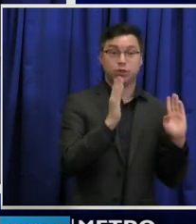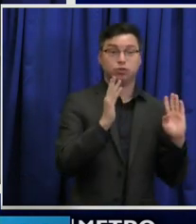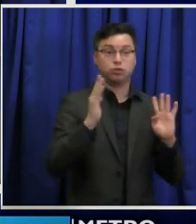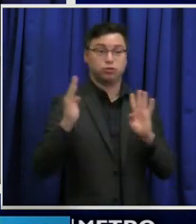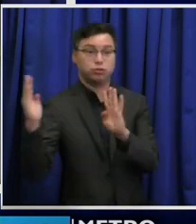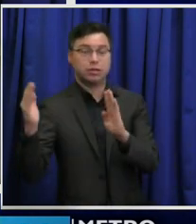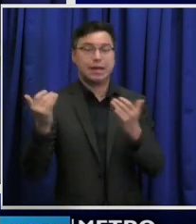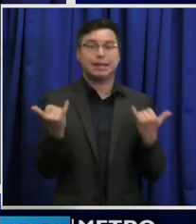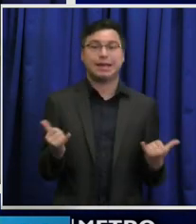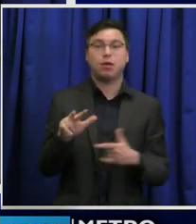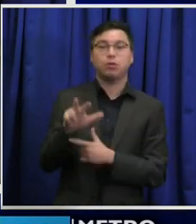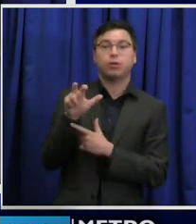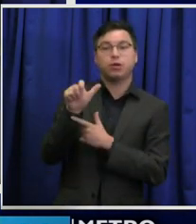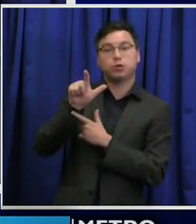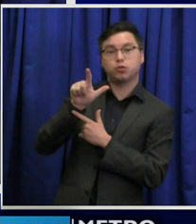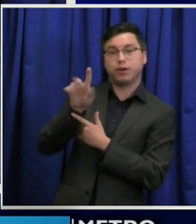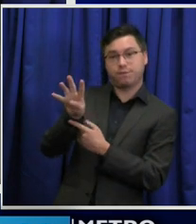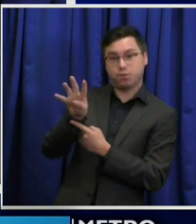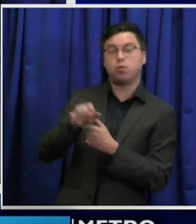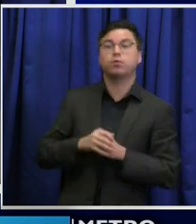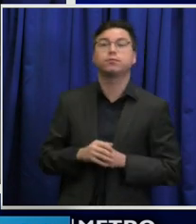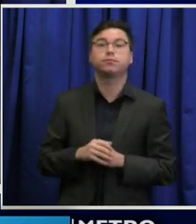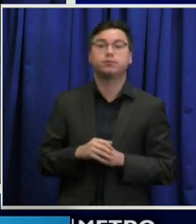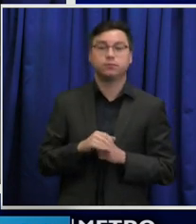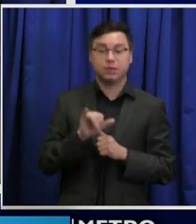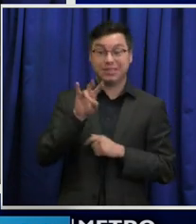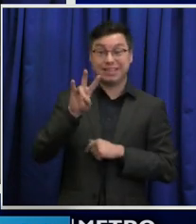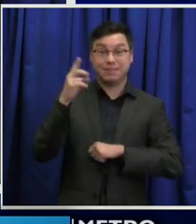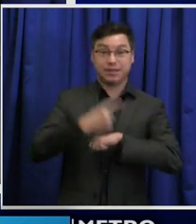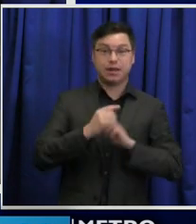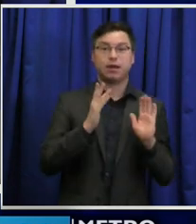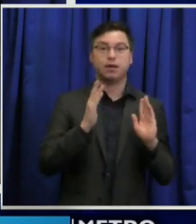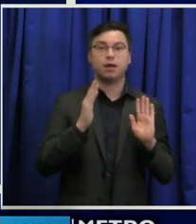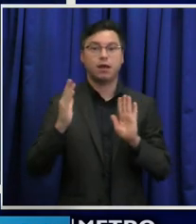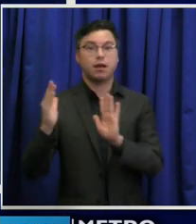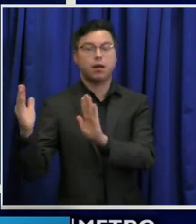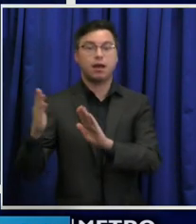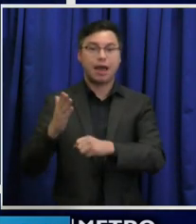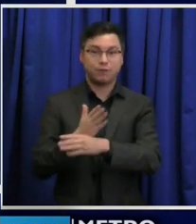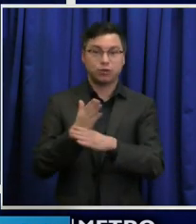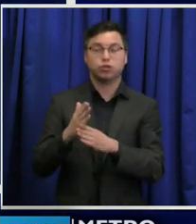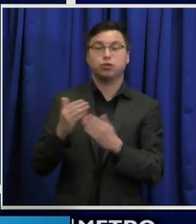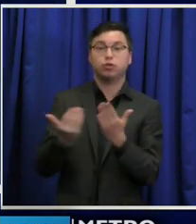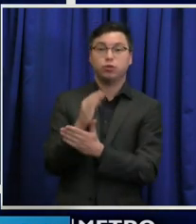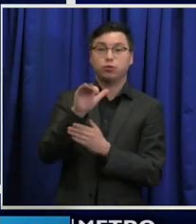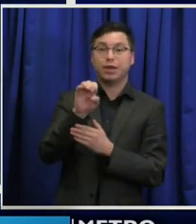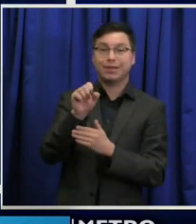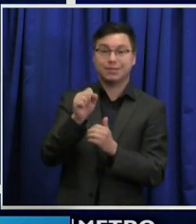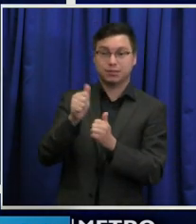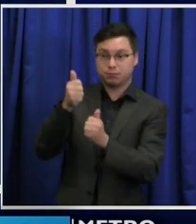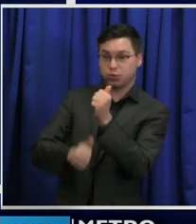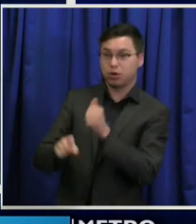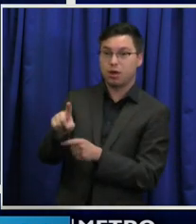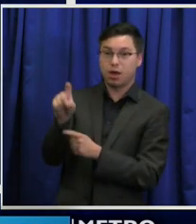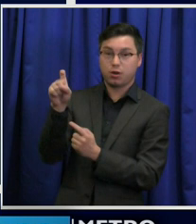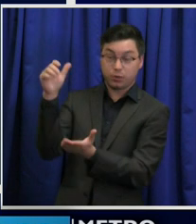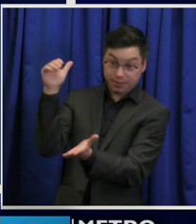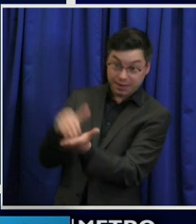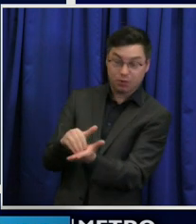324. Our rolling seven-day average of new cases per 100,000 residents is now 50.